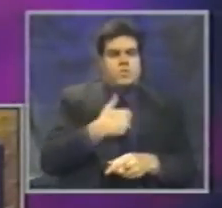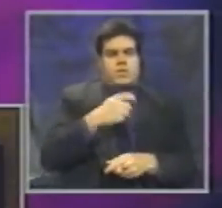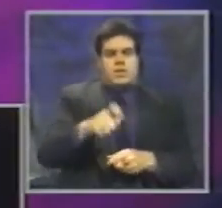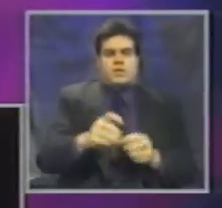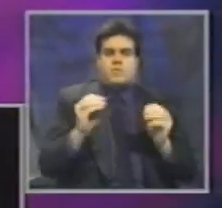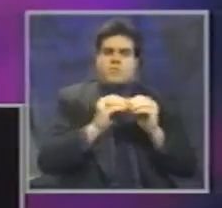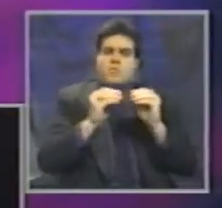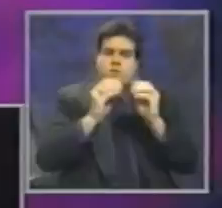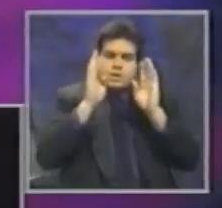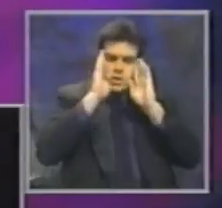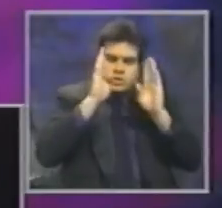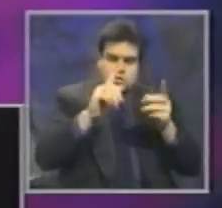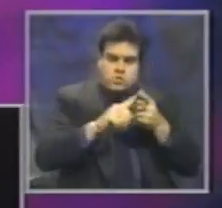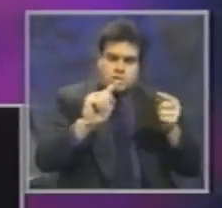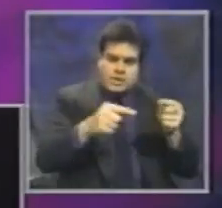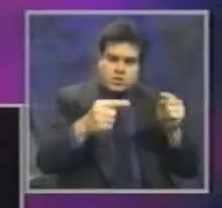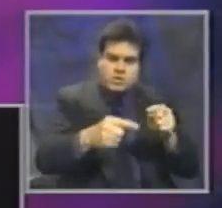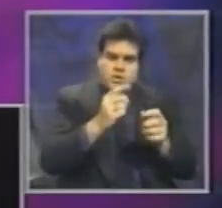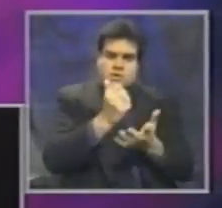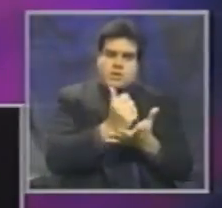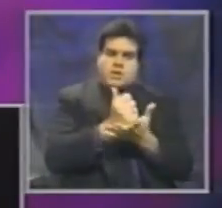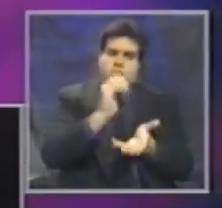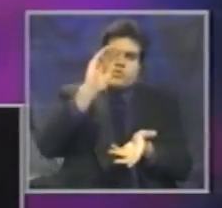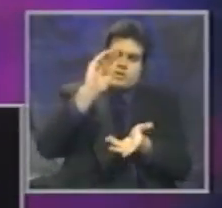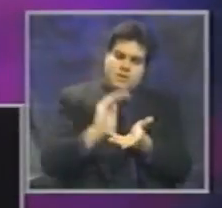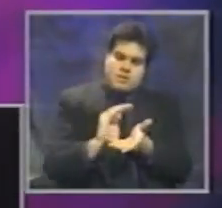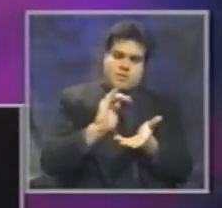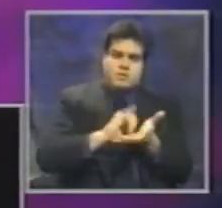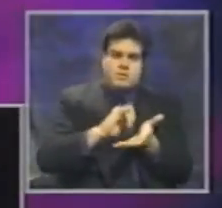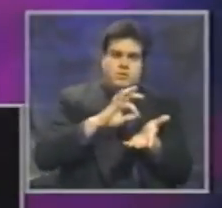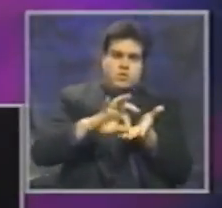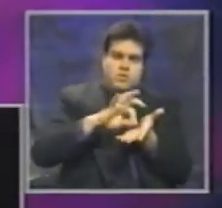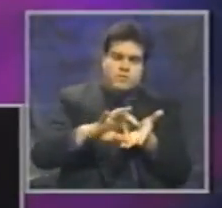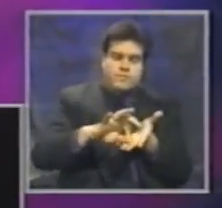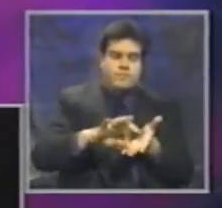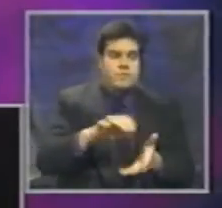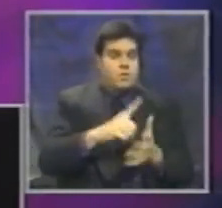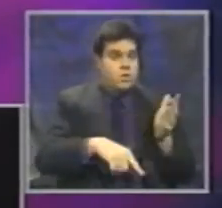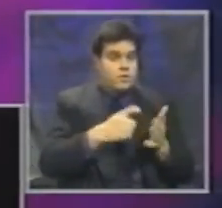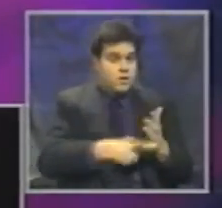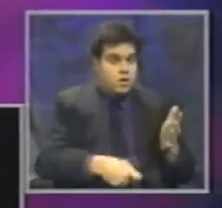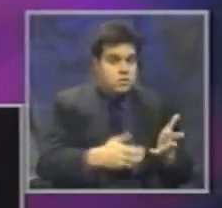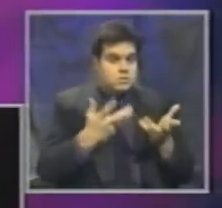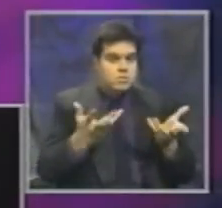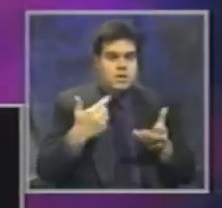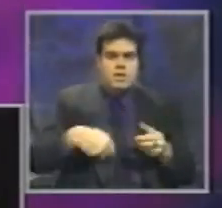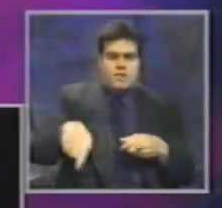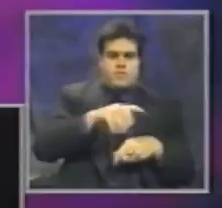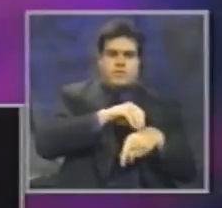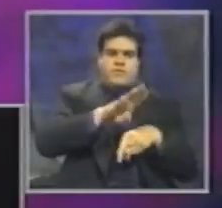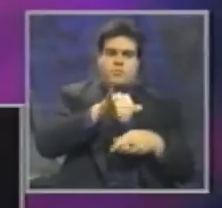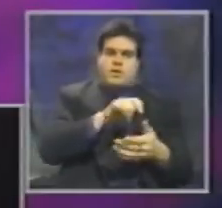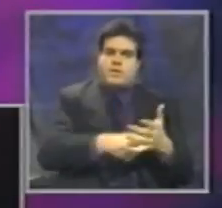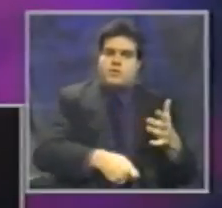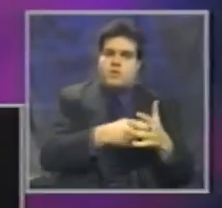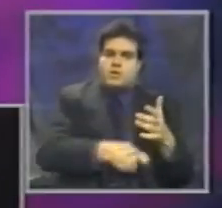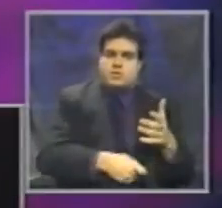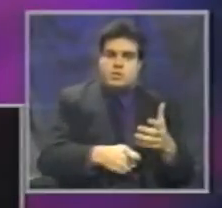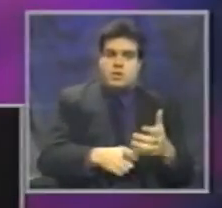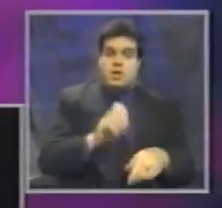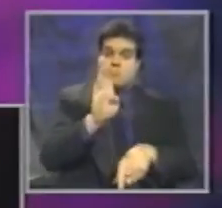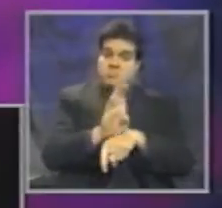to injuries to drive down the curve. What are the costs? Well, everybody's affected by these costs. Business is affected,